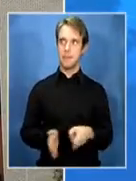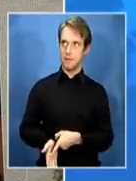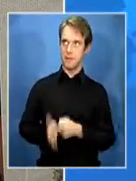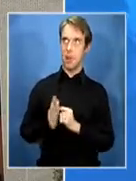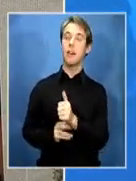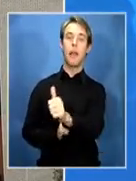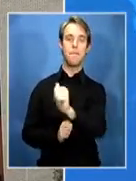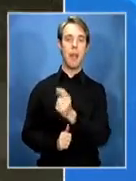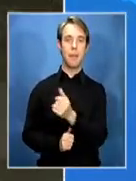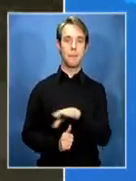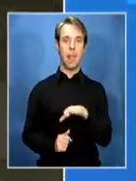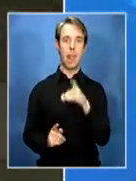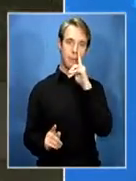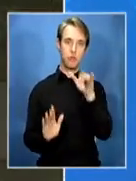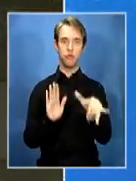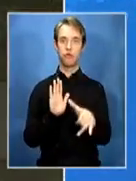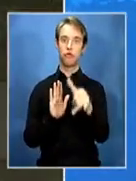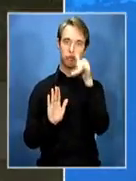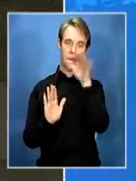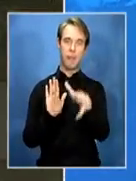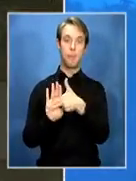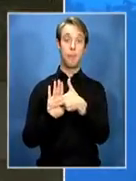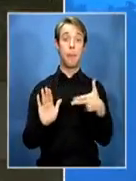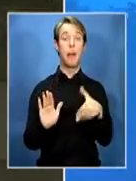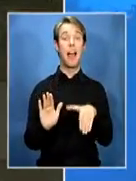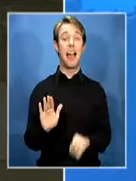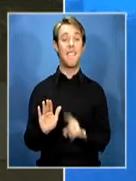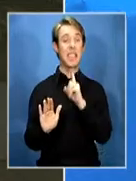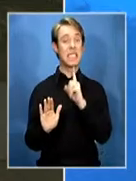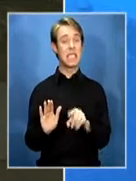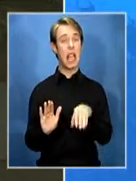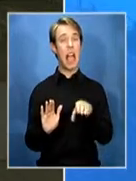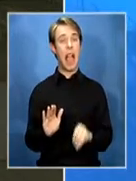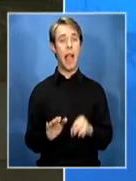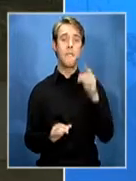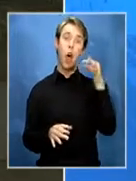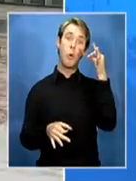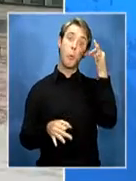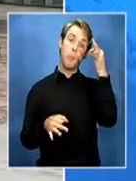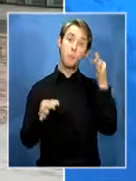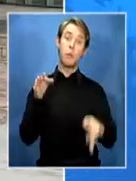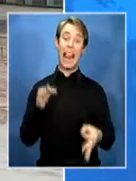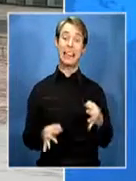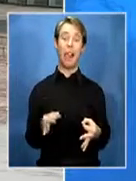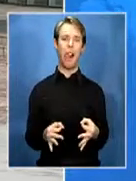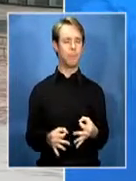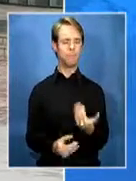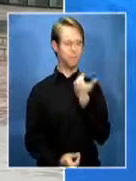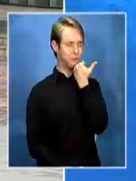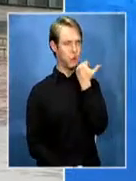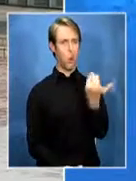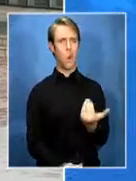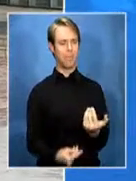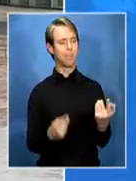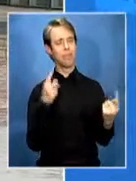that criminal charges be instituted. Yesterday, she raised concerns that at times there's a lack of political will to act against those clearly fingered in corruption and